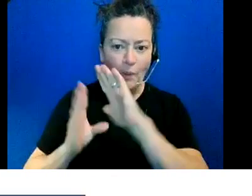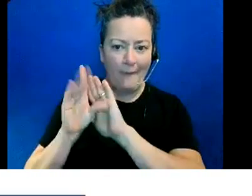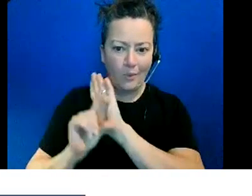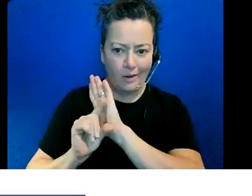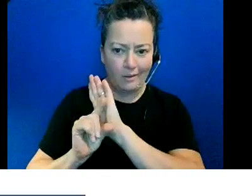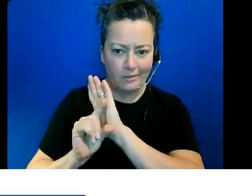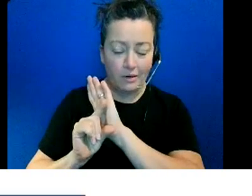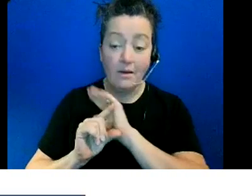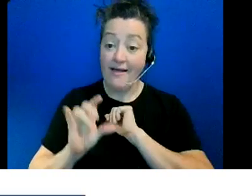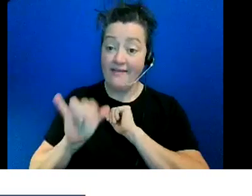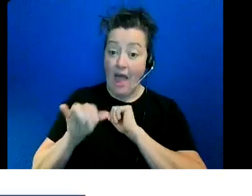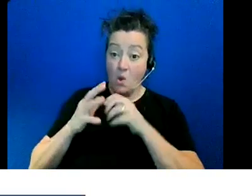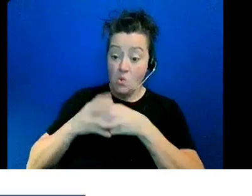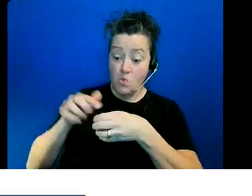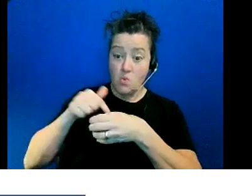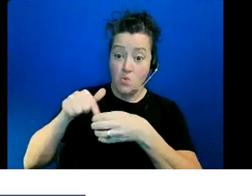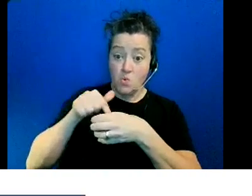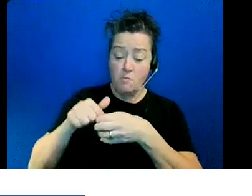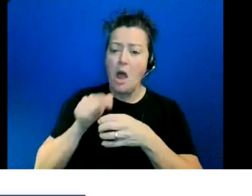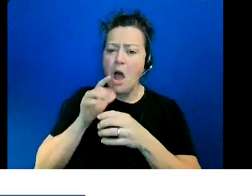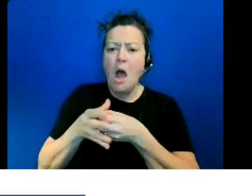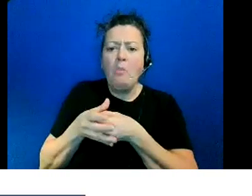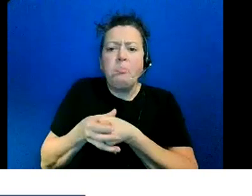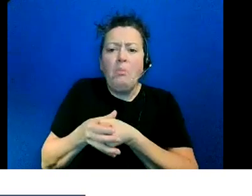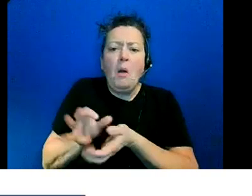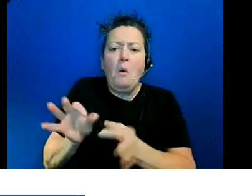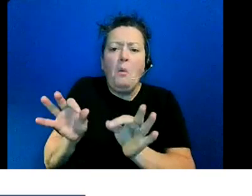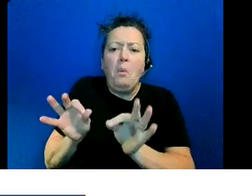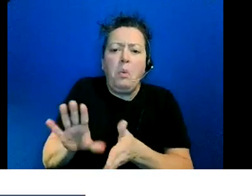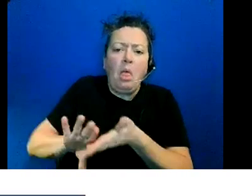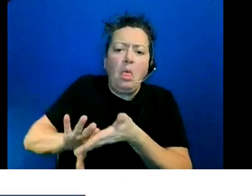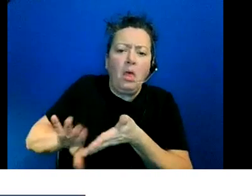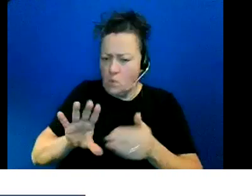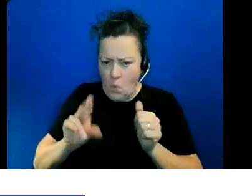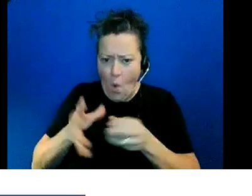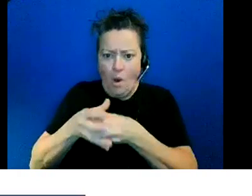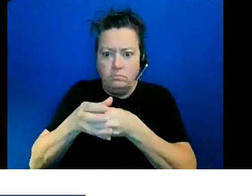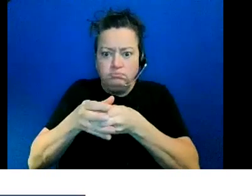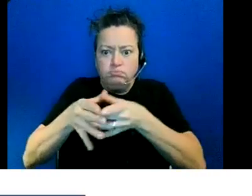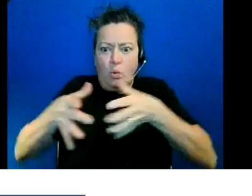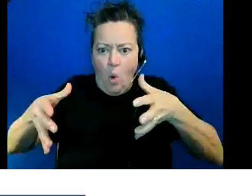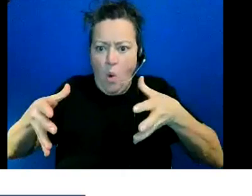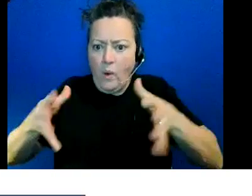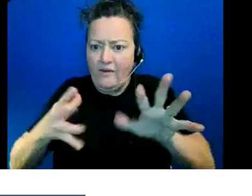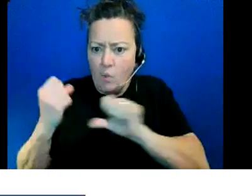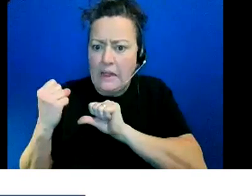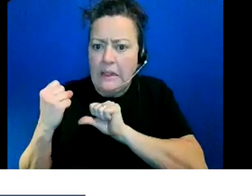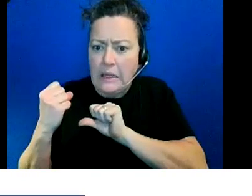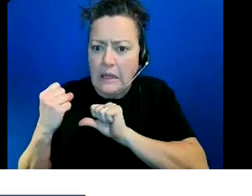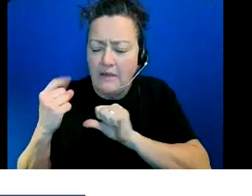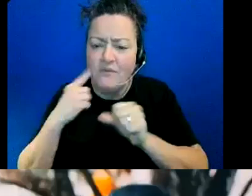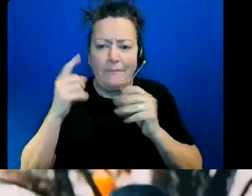growing group in canada and in many other countries where english is the official language